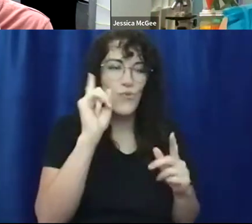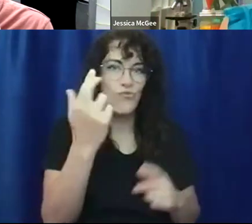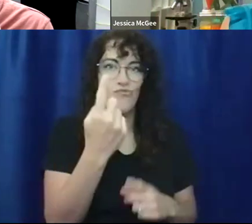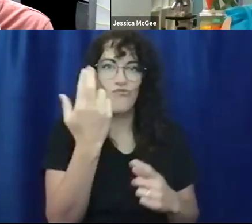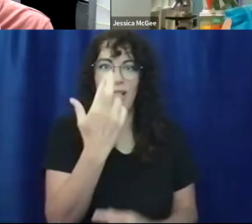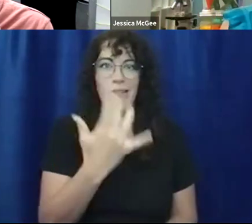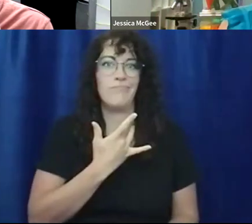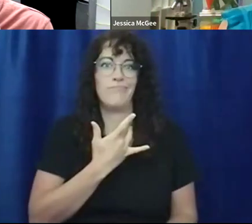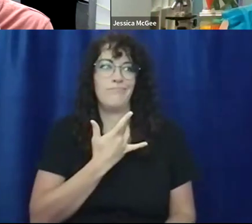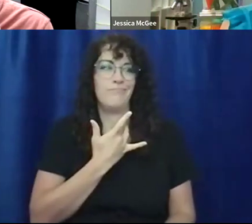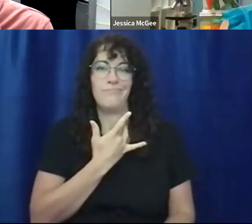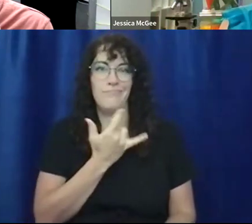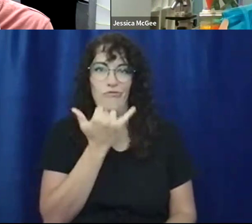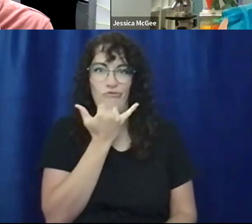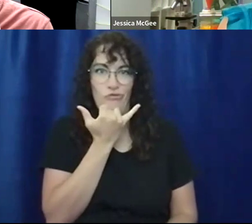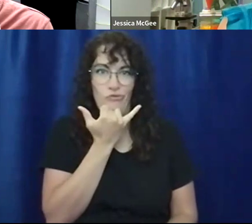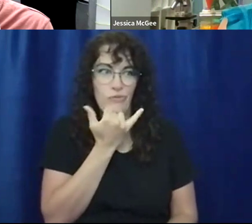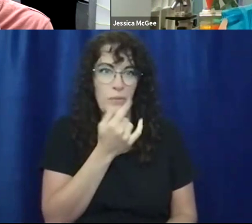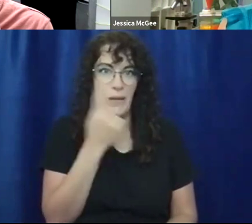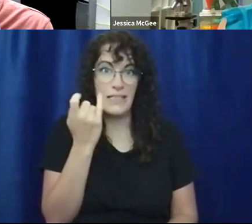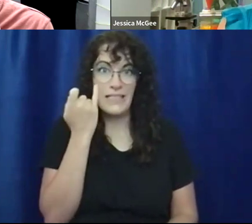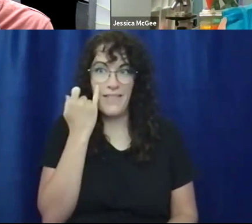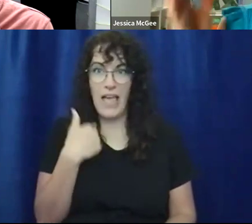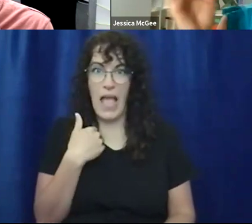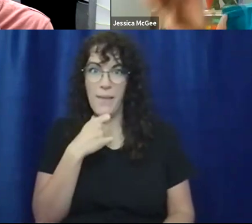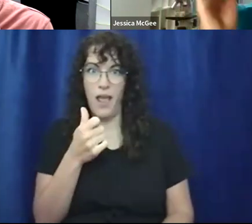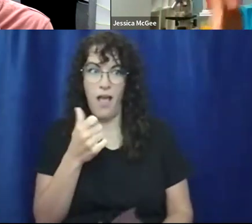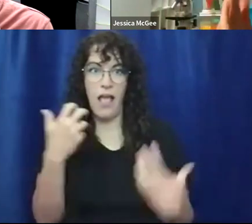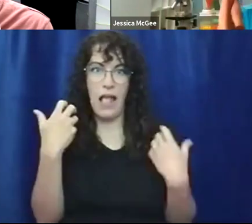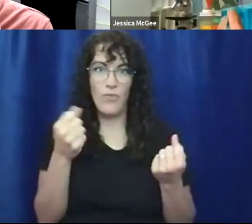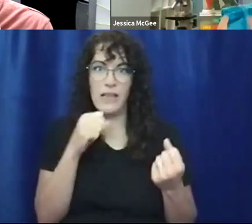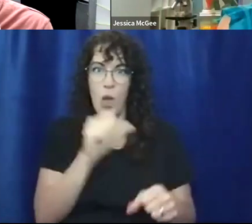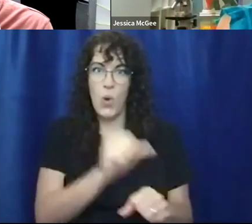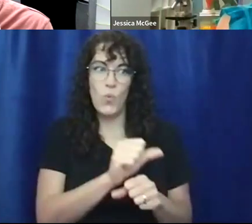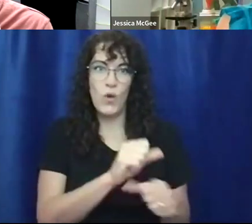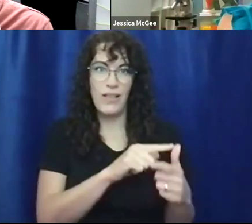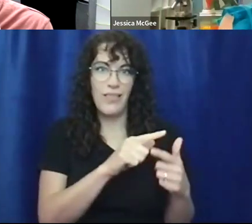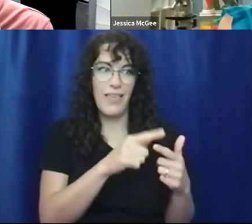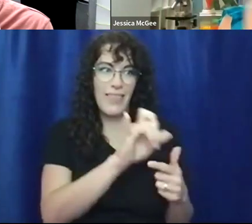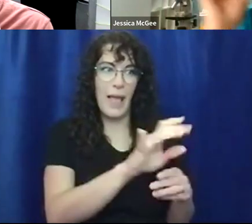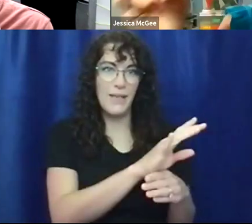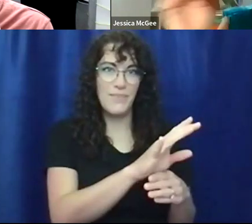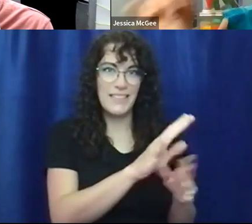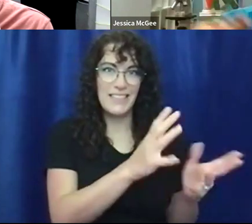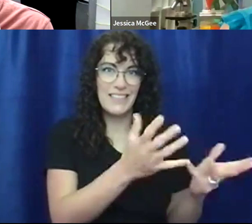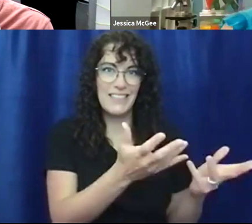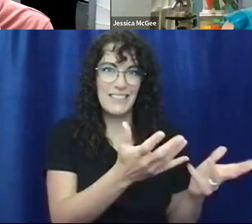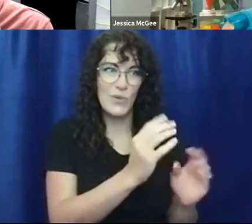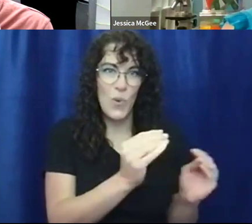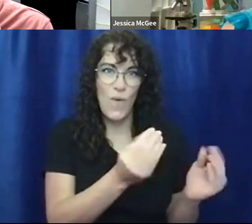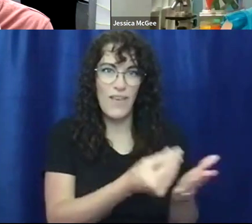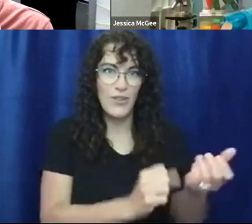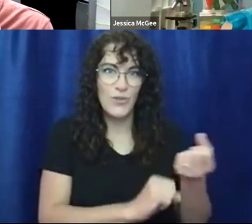again, it couldn't survive without me. And I didn't, I didn't have any like financial support things